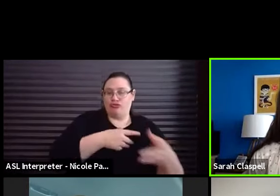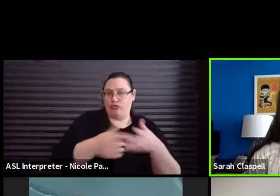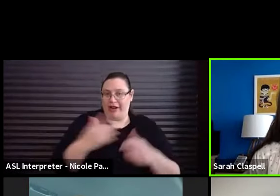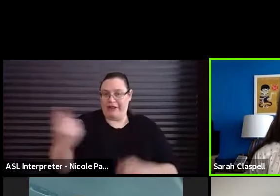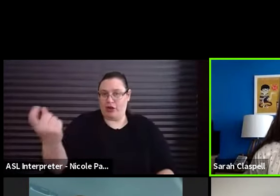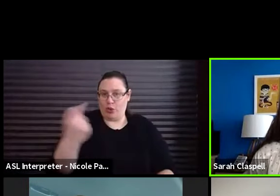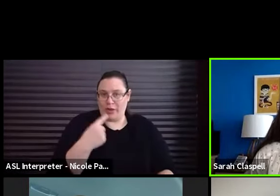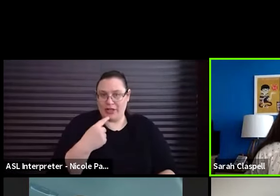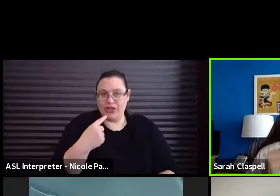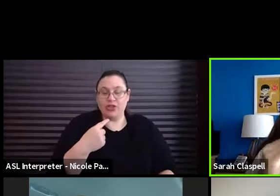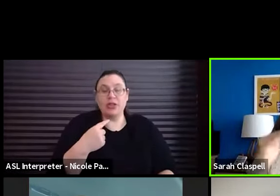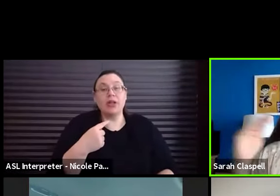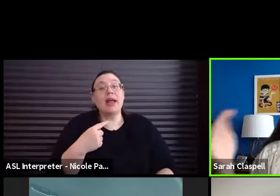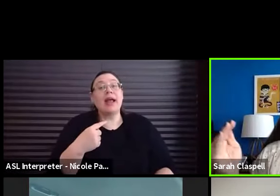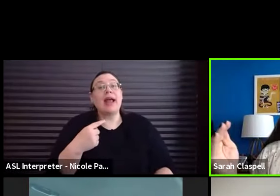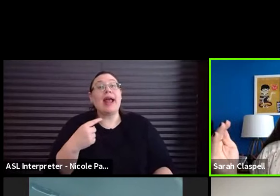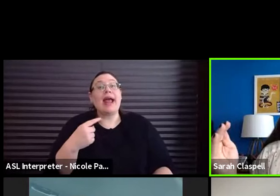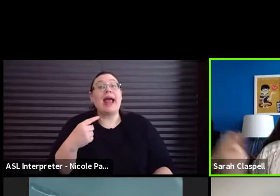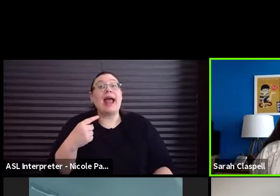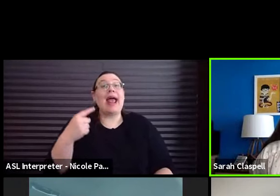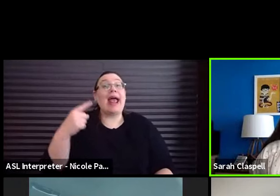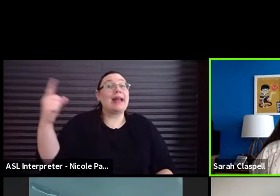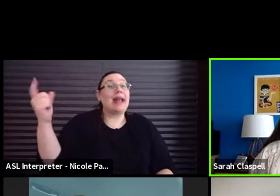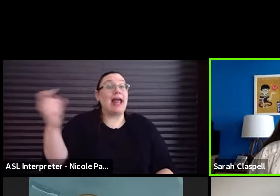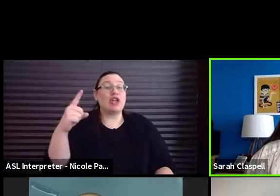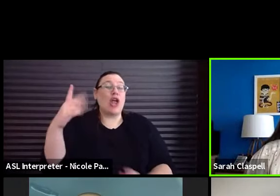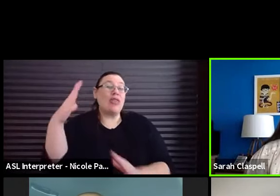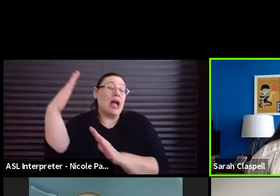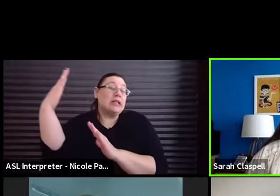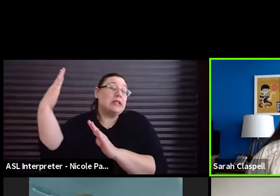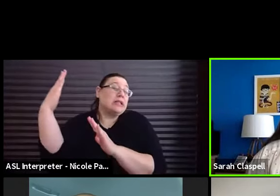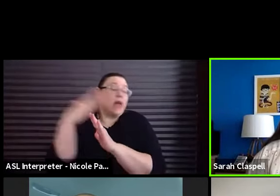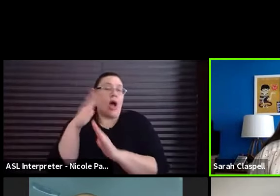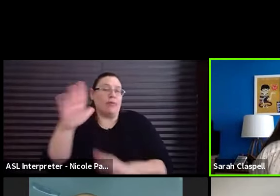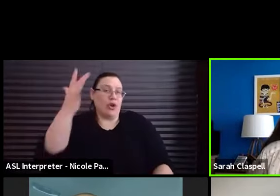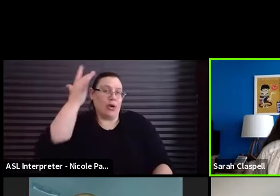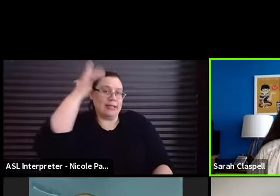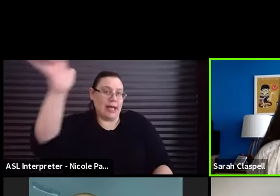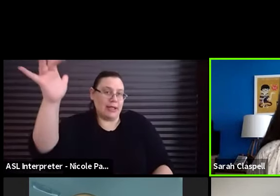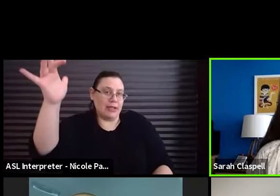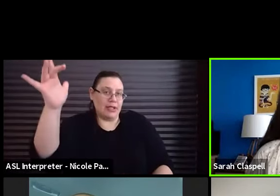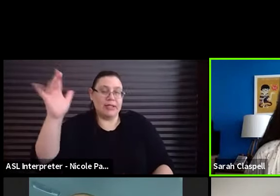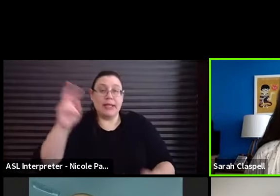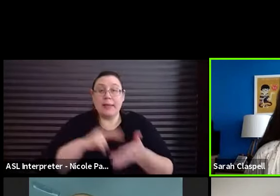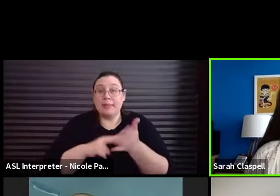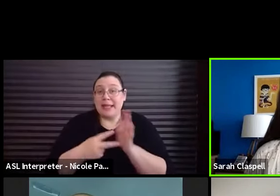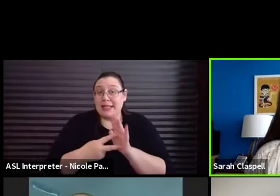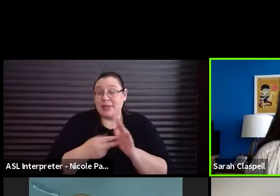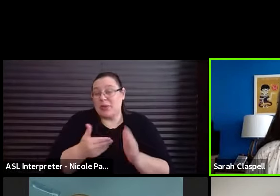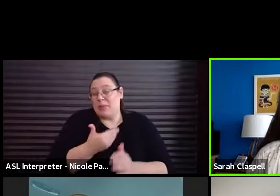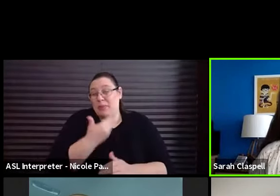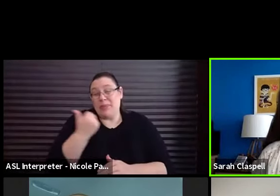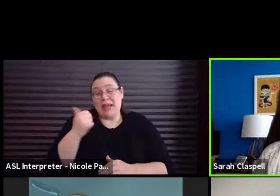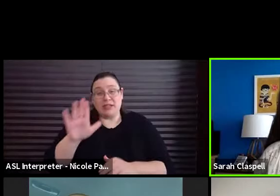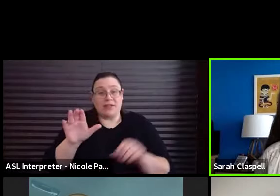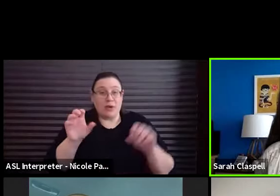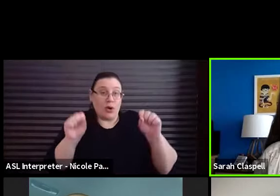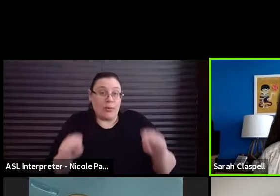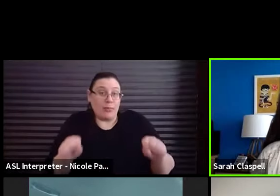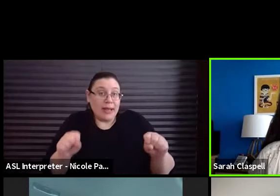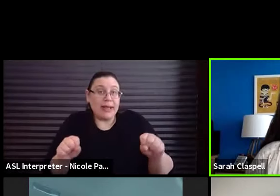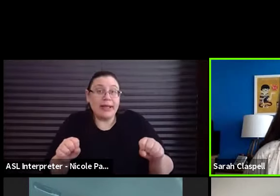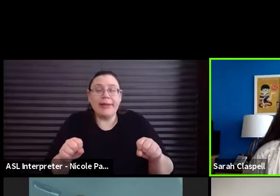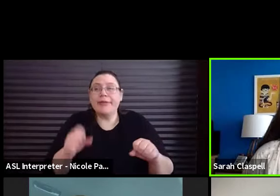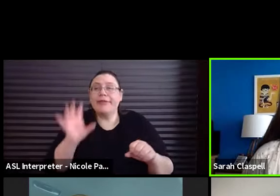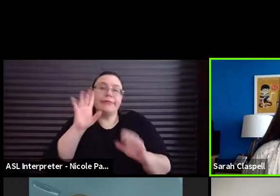uh, and I want you to answer at the top of your intelligence. That means to the very best of your ability. Um, if you could ask